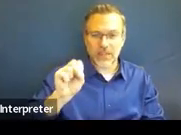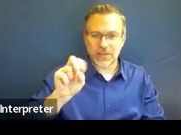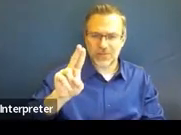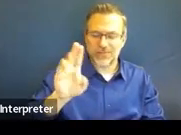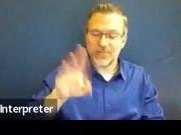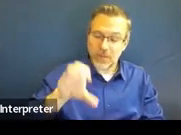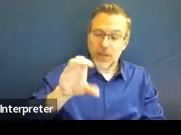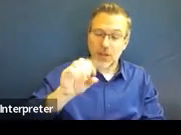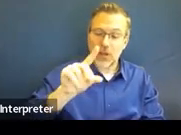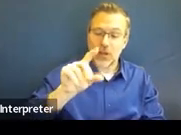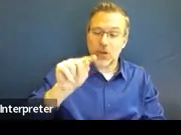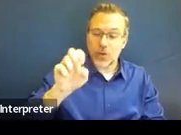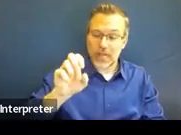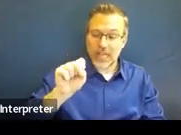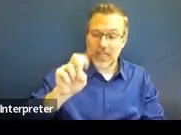today.